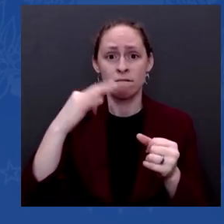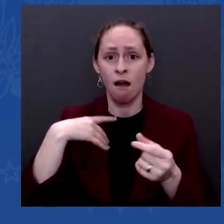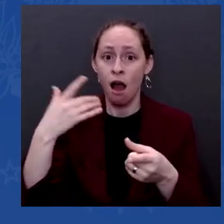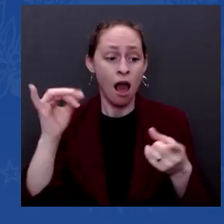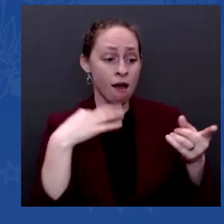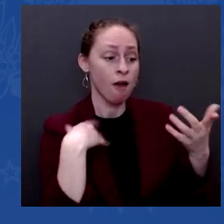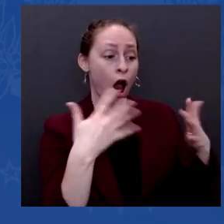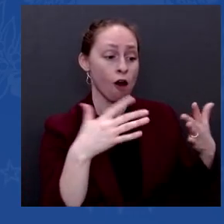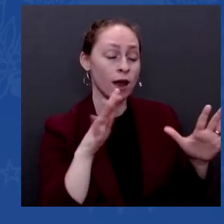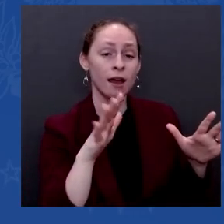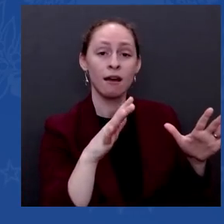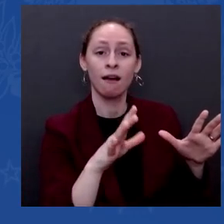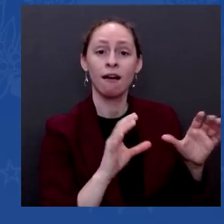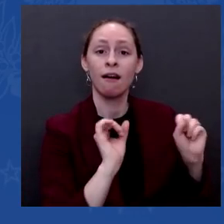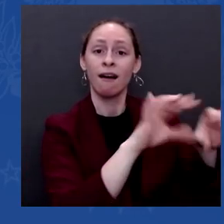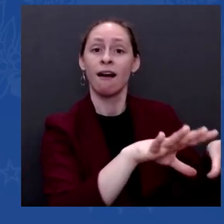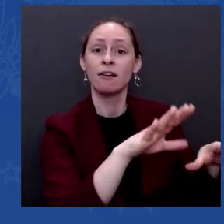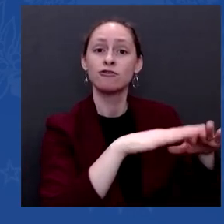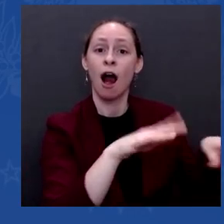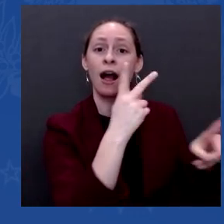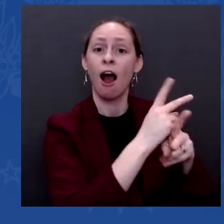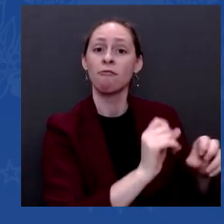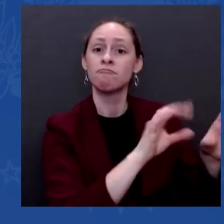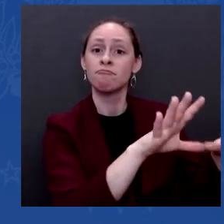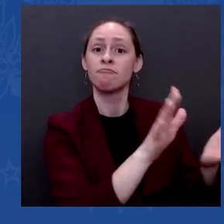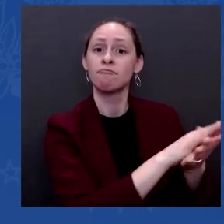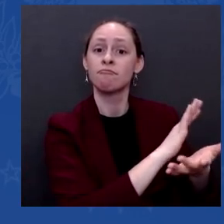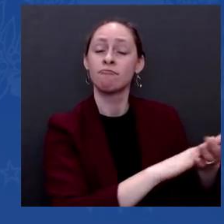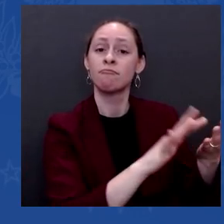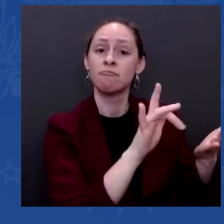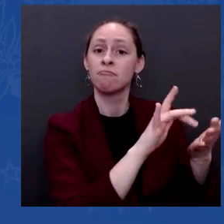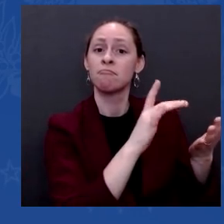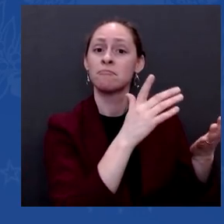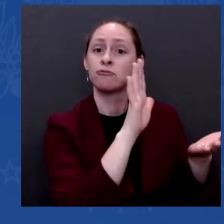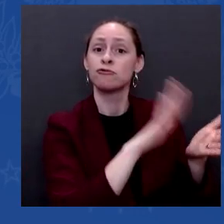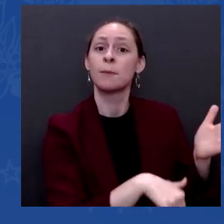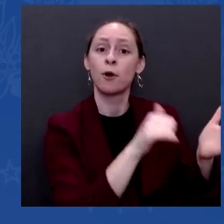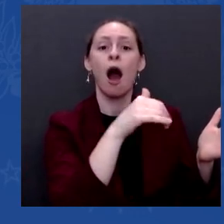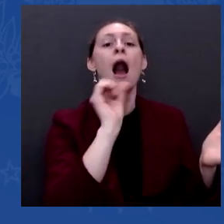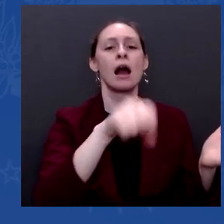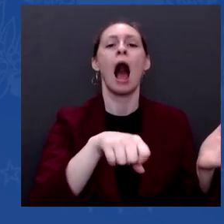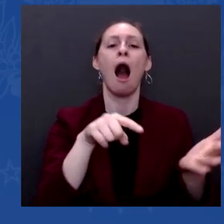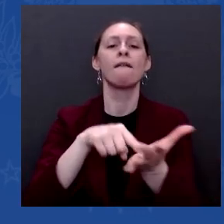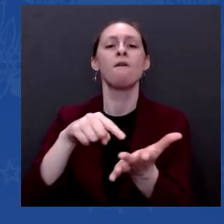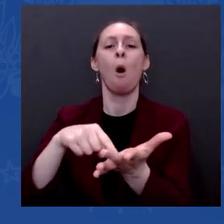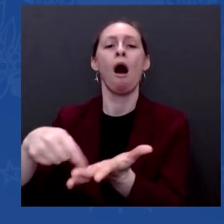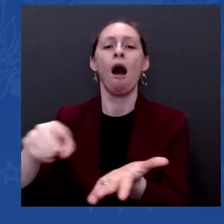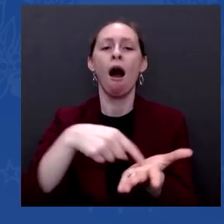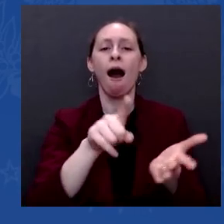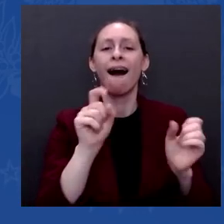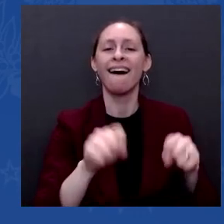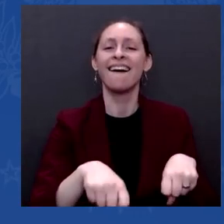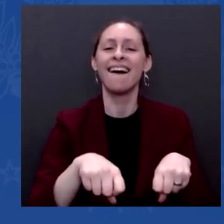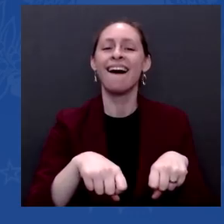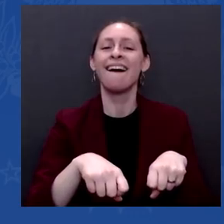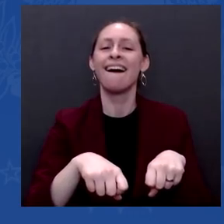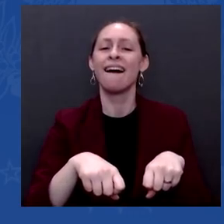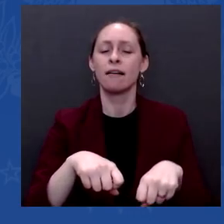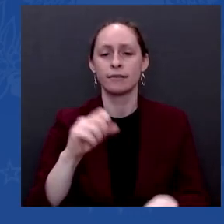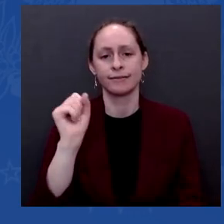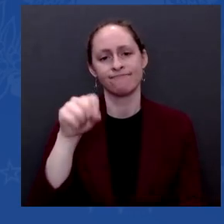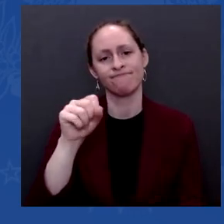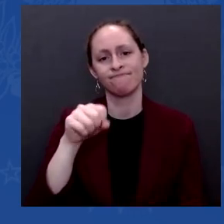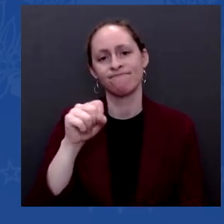be better in middle-class households. But it's going to be hard, and it's going to take a lot of work. Paul, sir. You mentioned China.